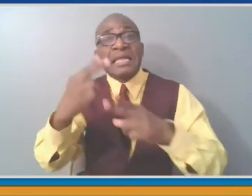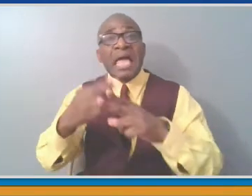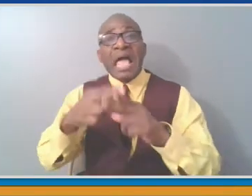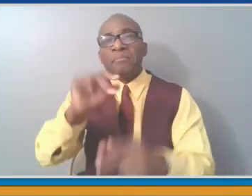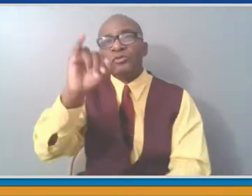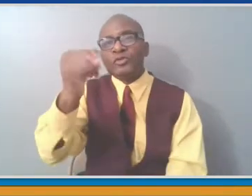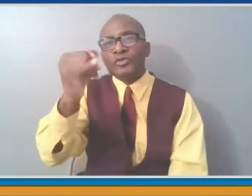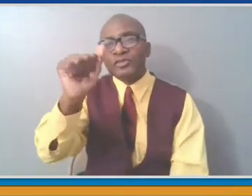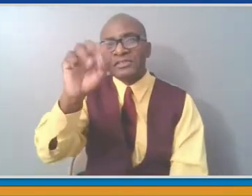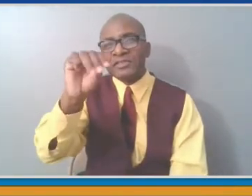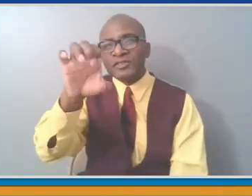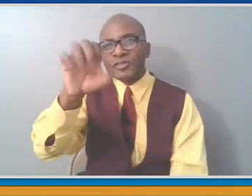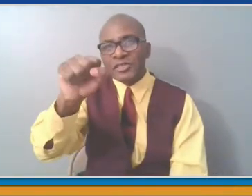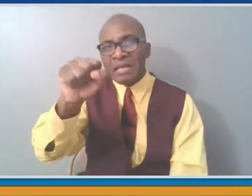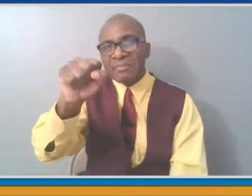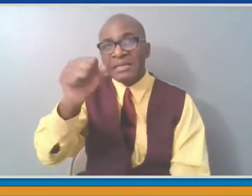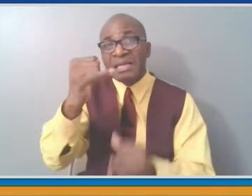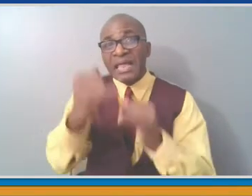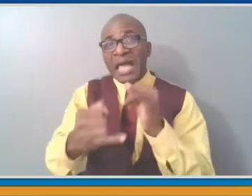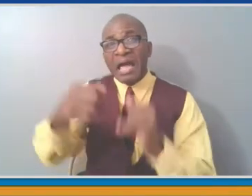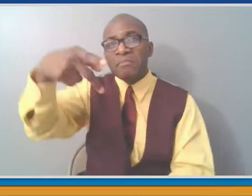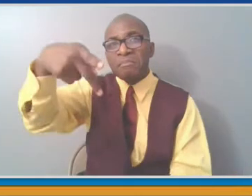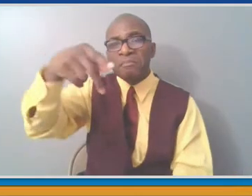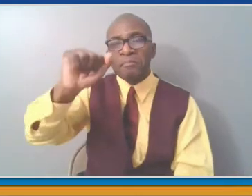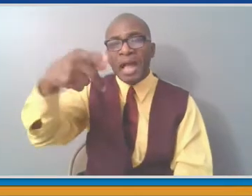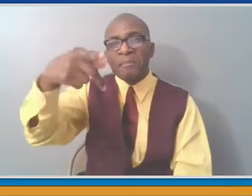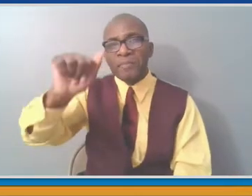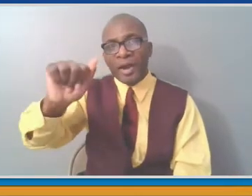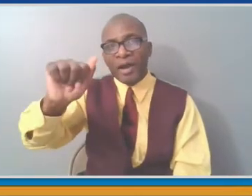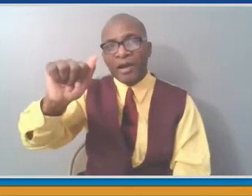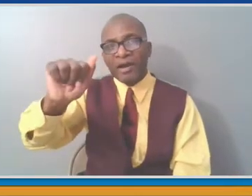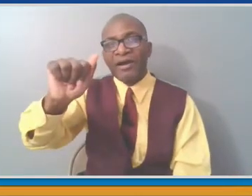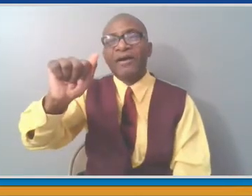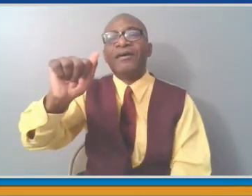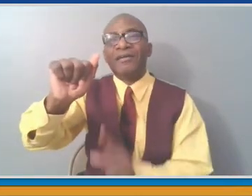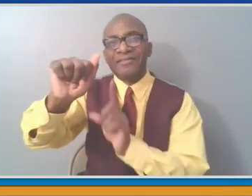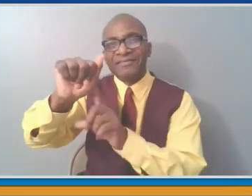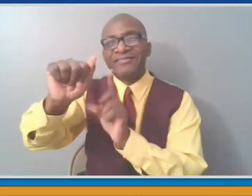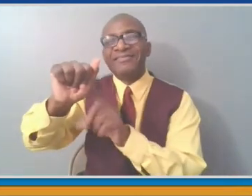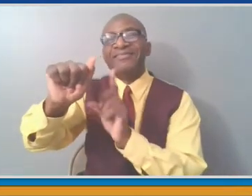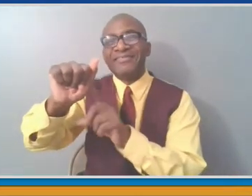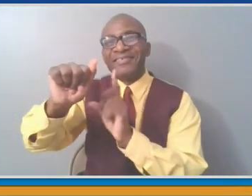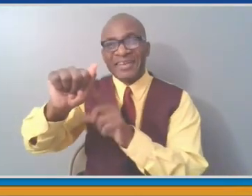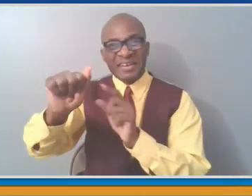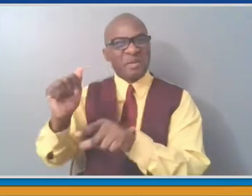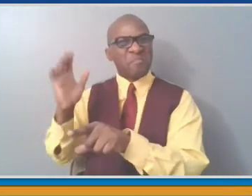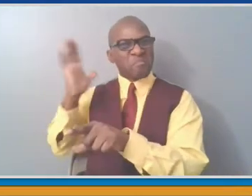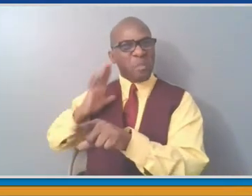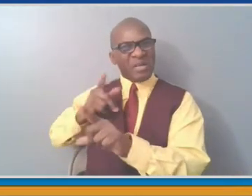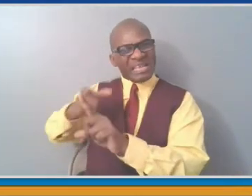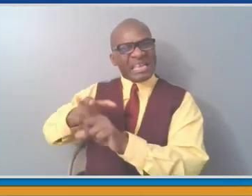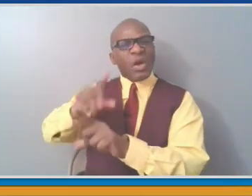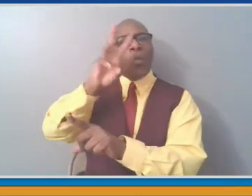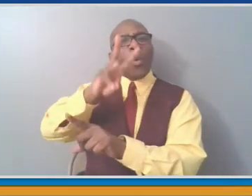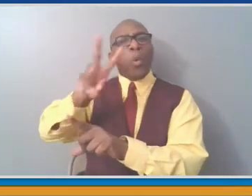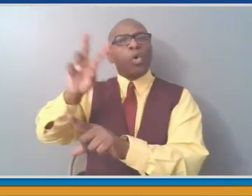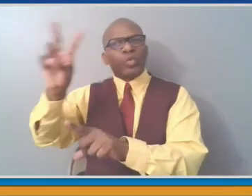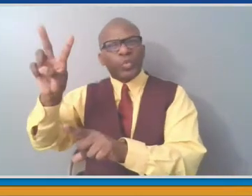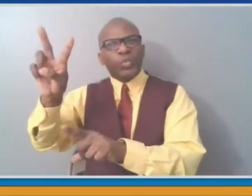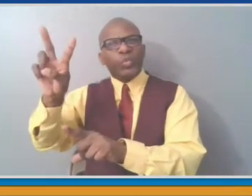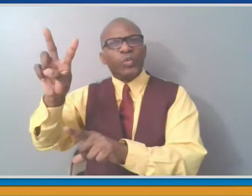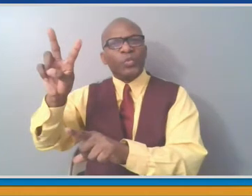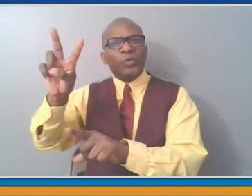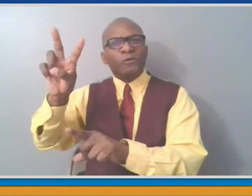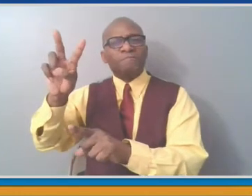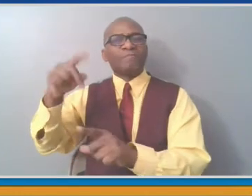during World War II. And now we serve Mr. Papa by trying to protect him so he can enjoy the beginnings of his second century here